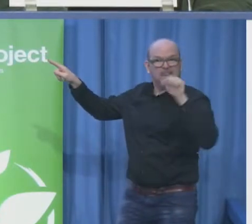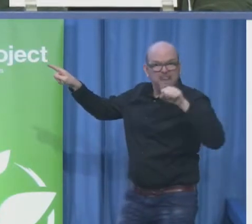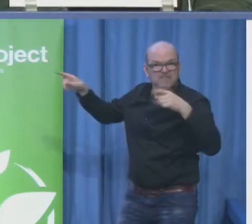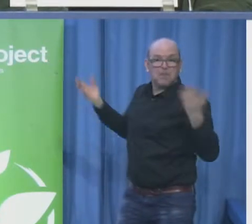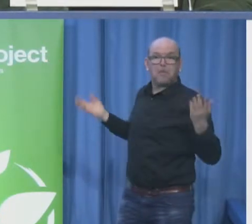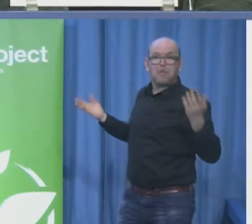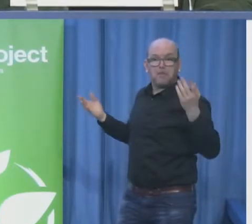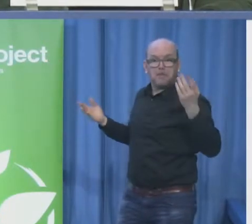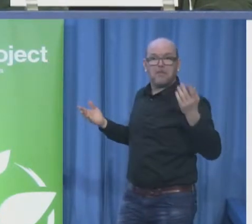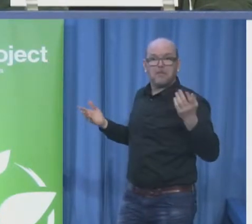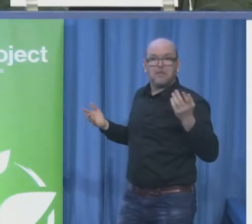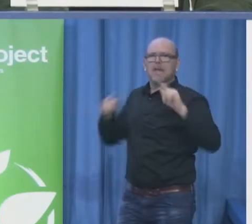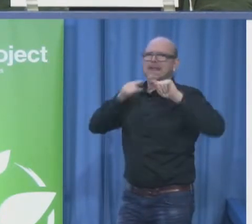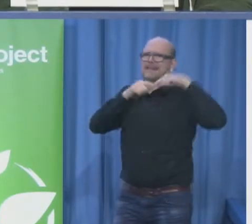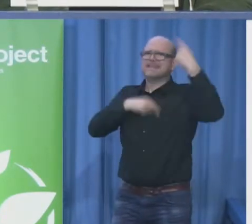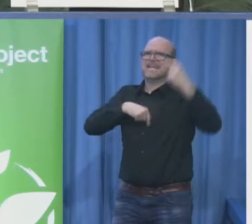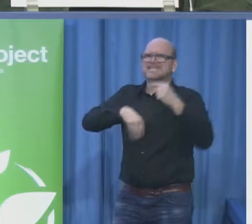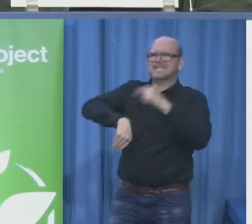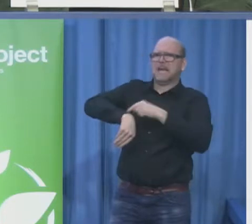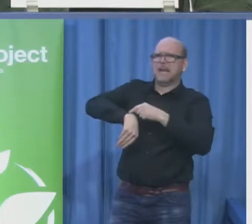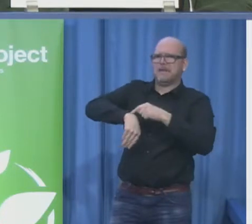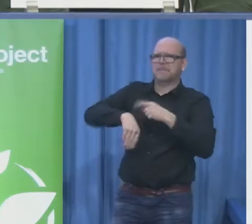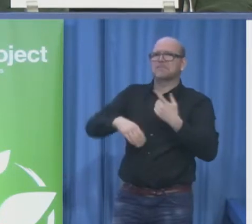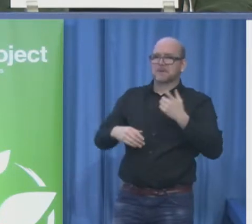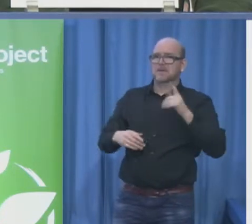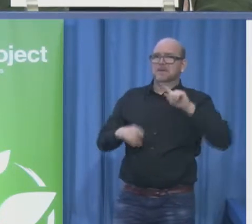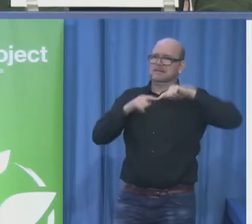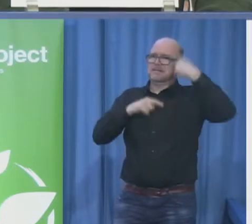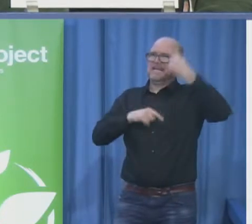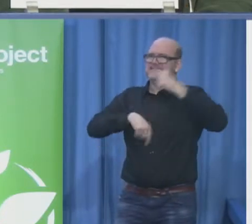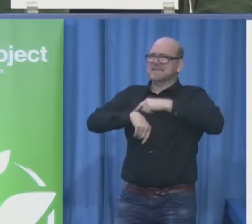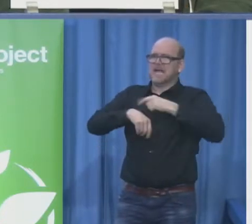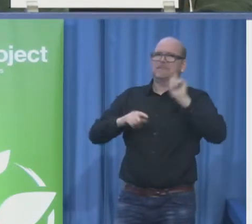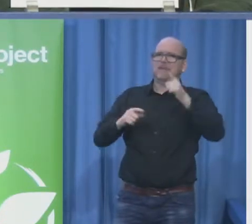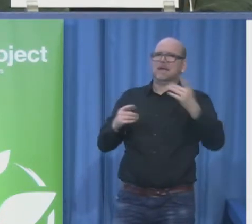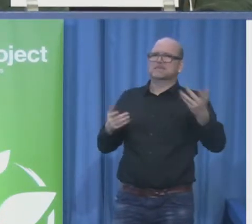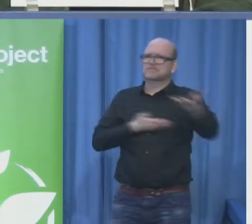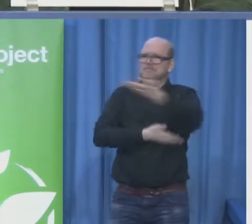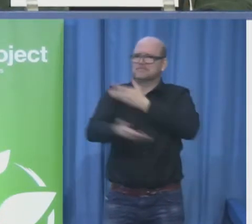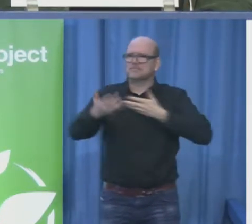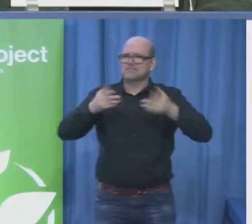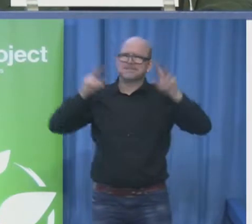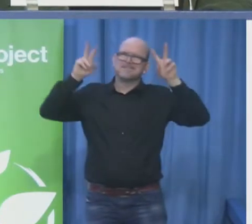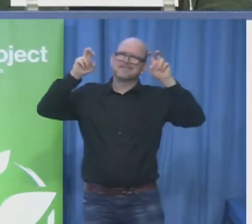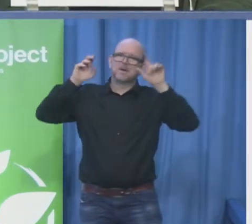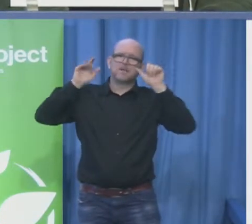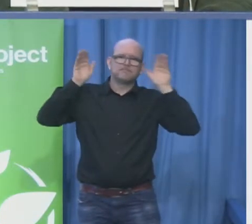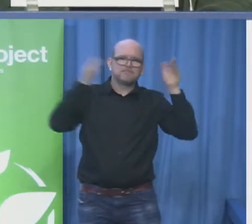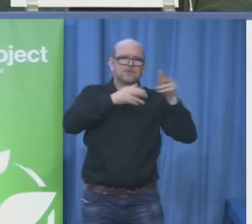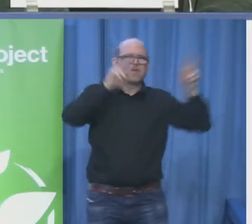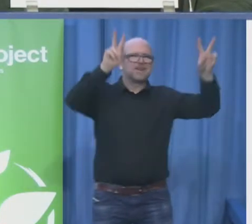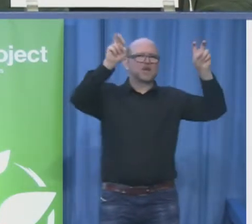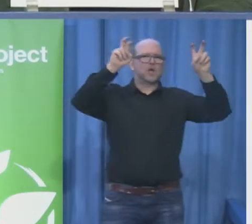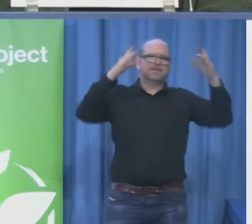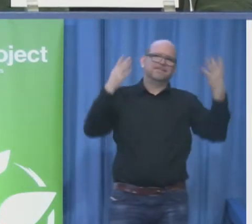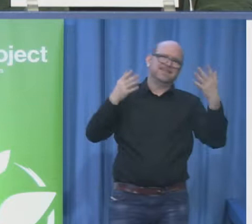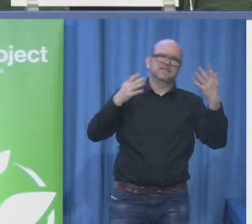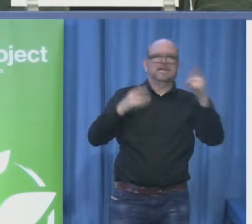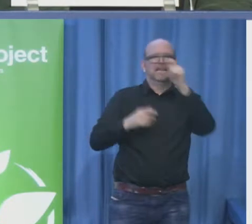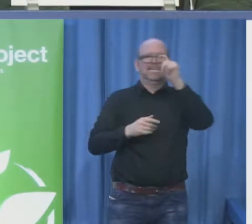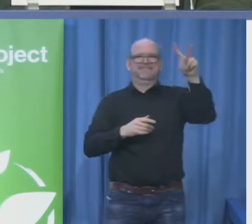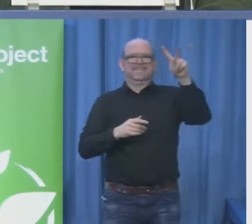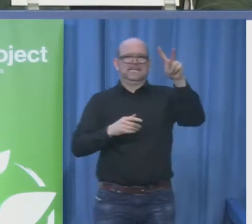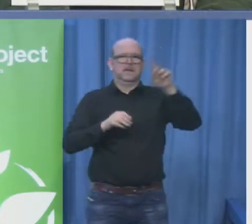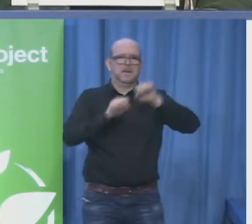where the portrayal of people with disabilities in broadcasting can be brought to bear to speed up the the change that we're